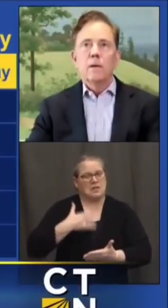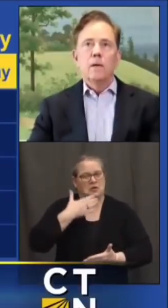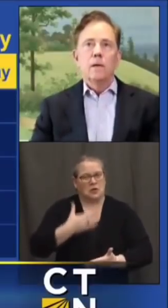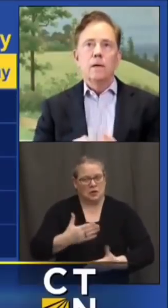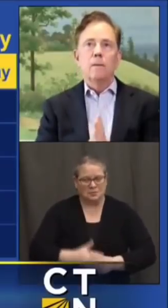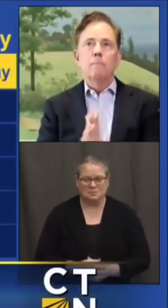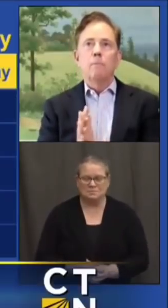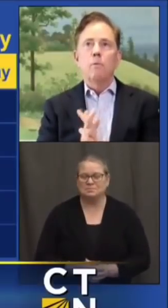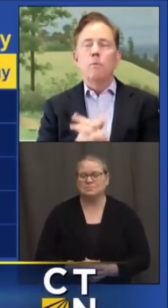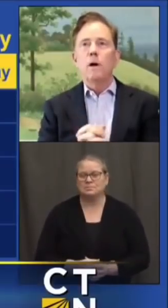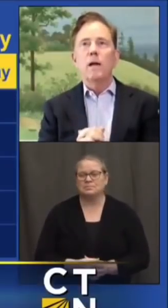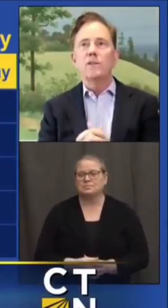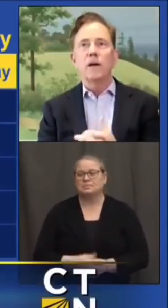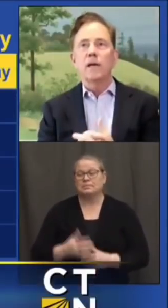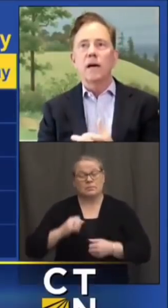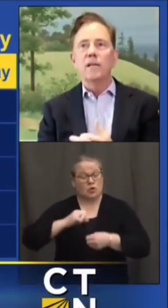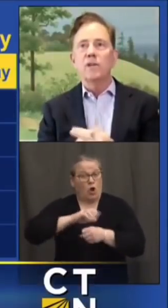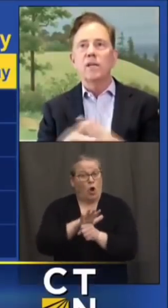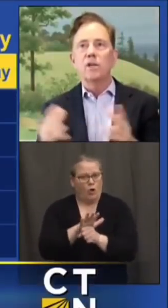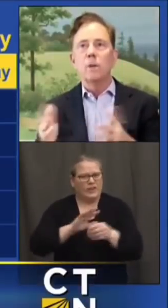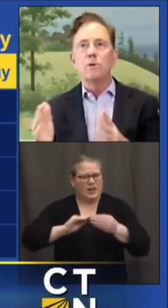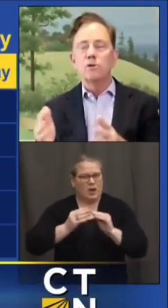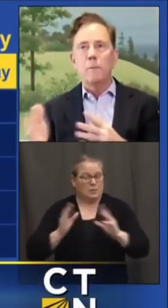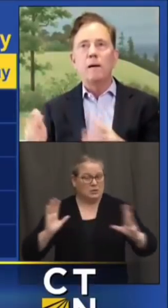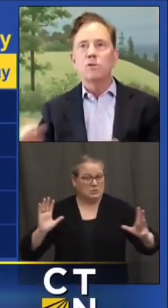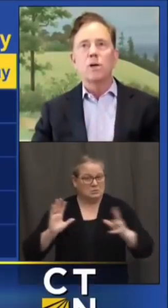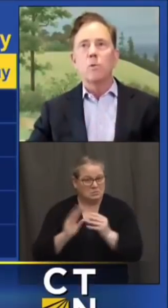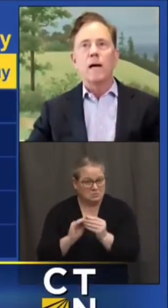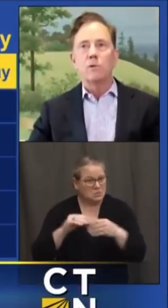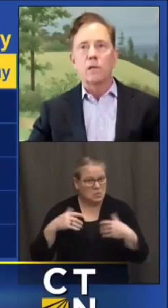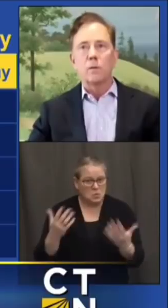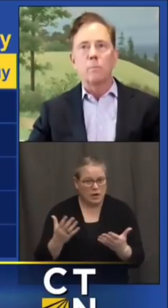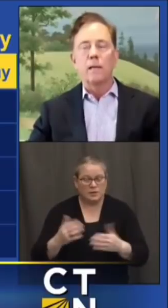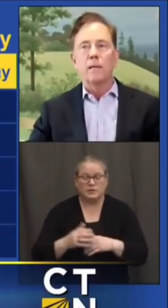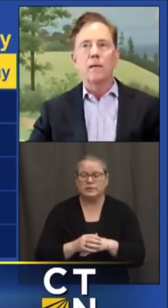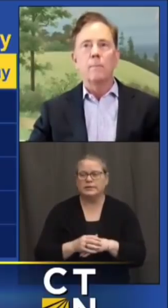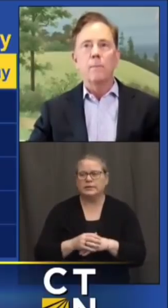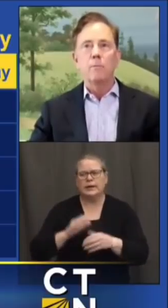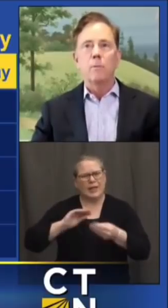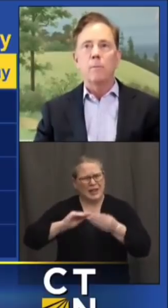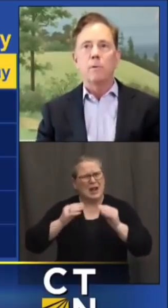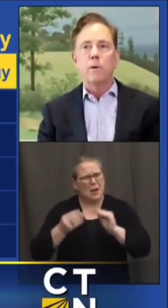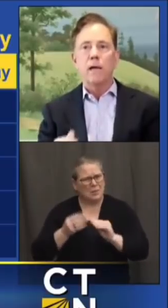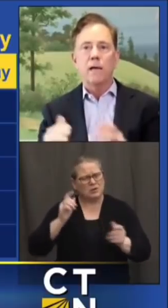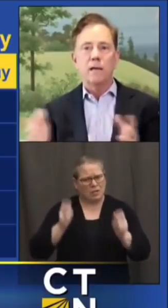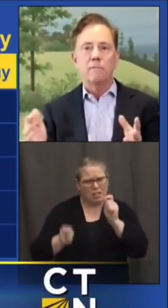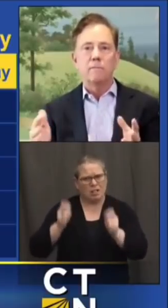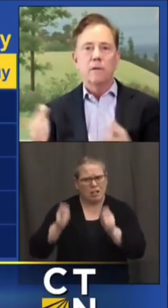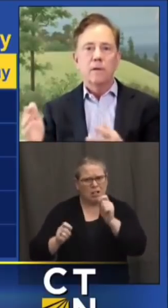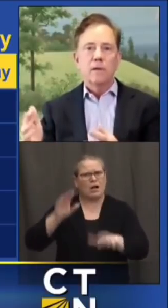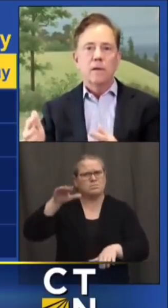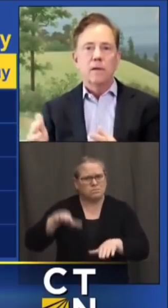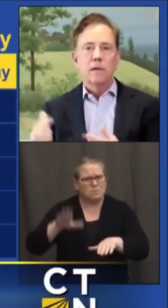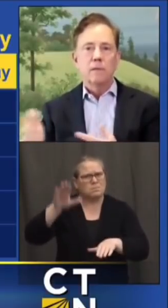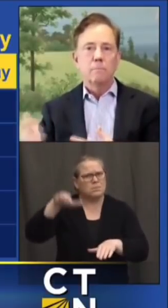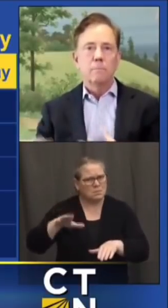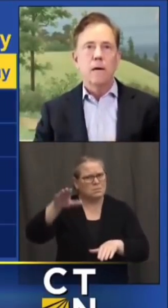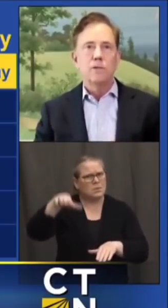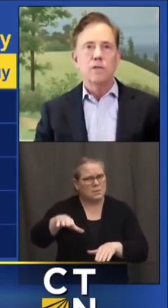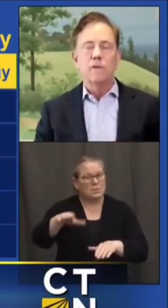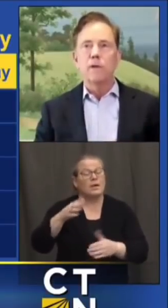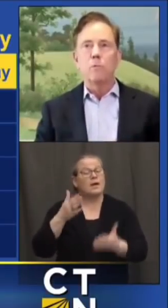here um what can I tell you I can tell you the numbers are bouncing around a little bit you maybe remember we had a uh